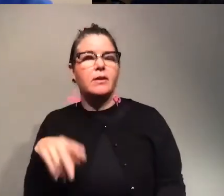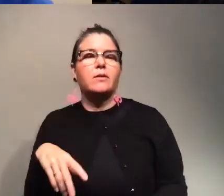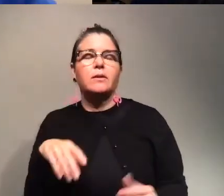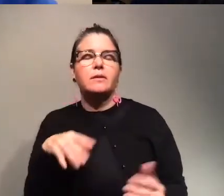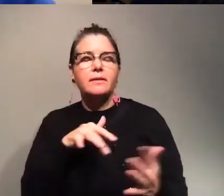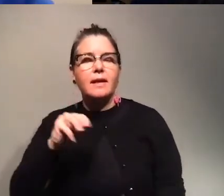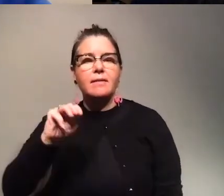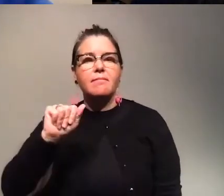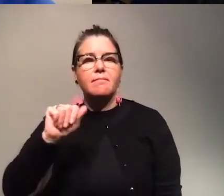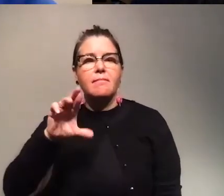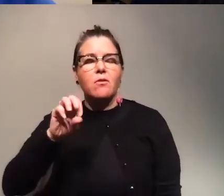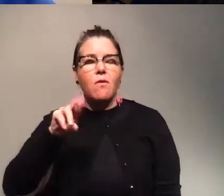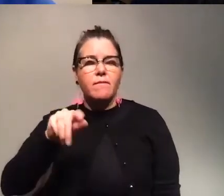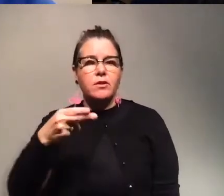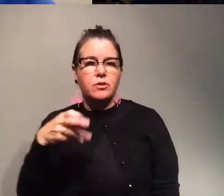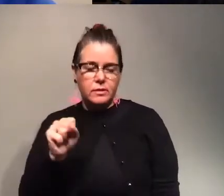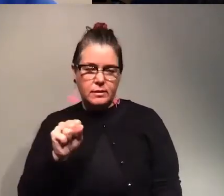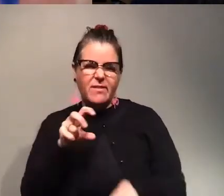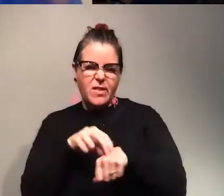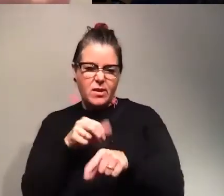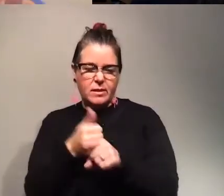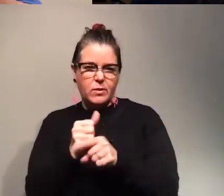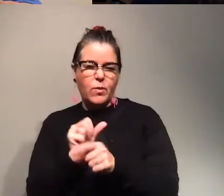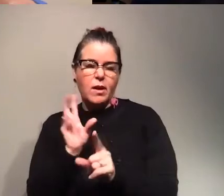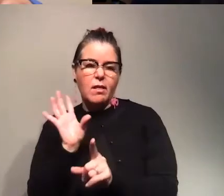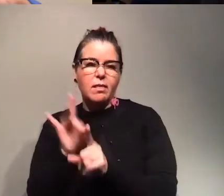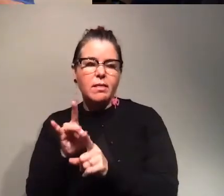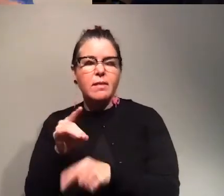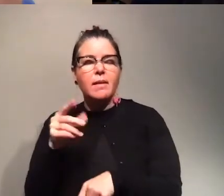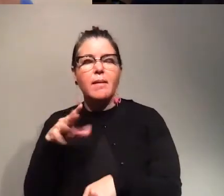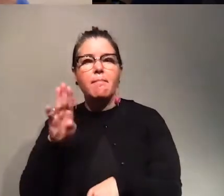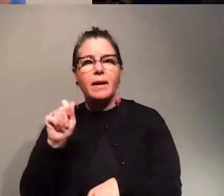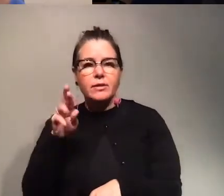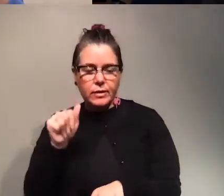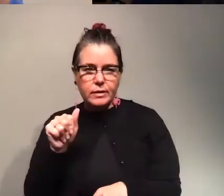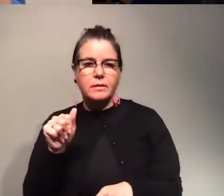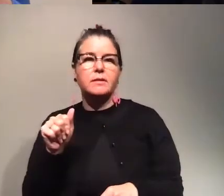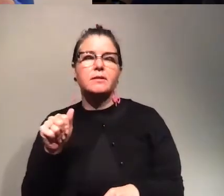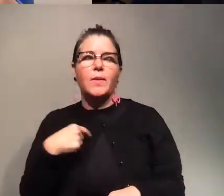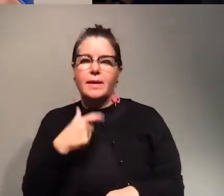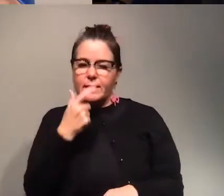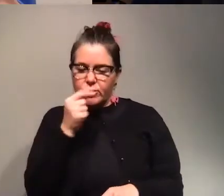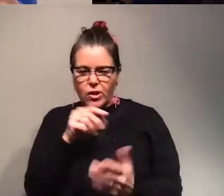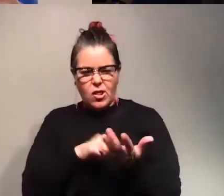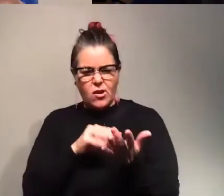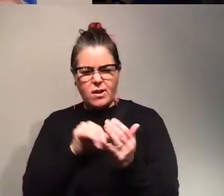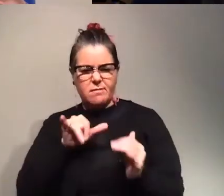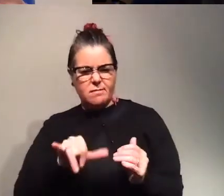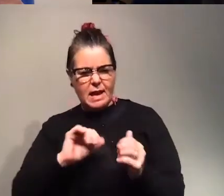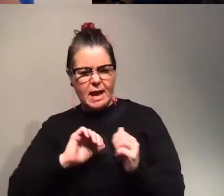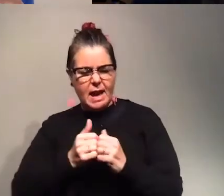which are these viruses that infect bacteria. So I was super interested in learning like how the